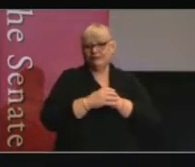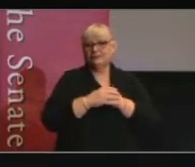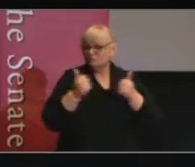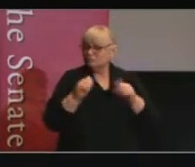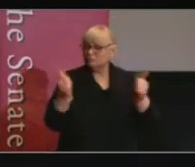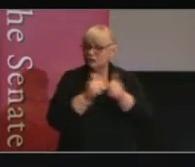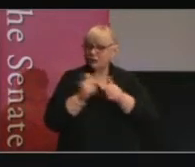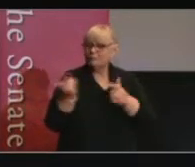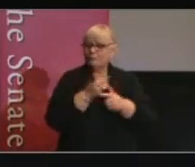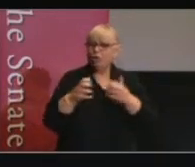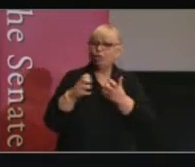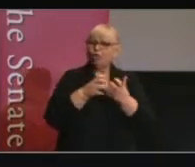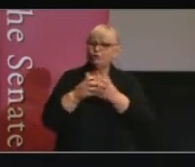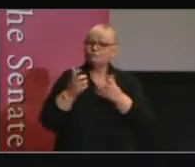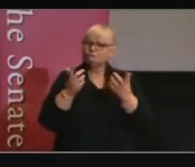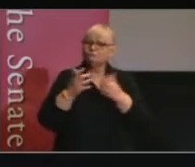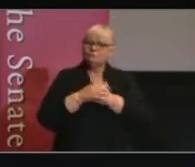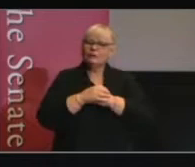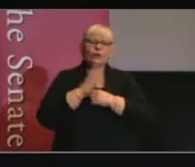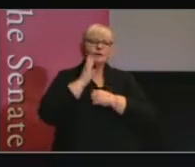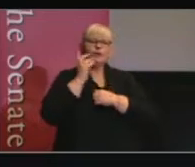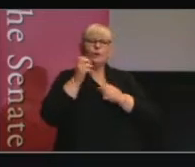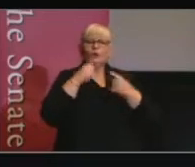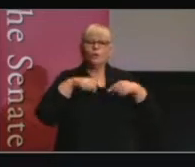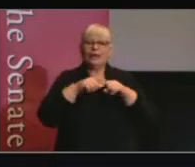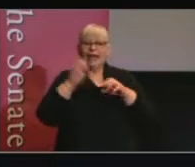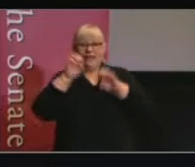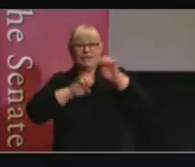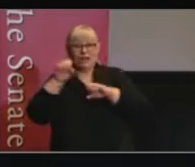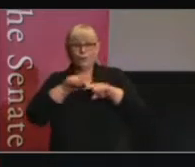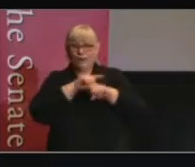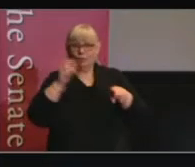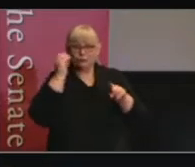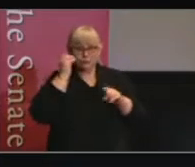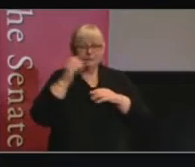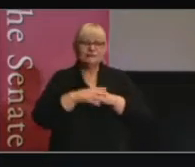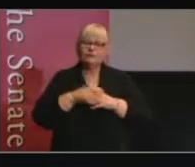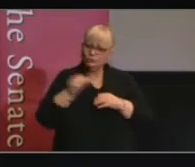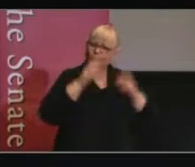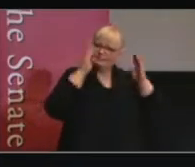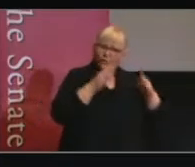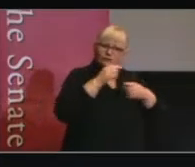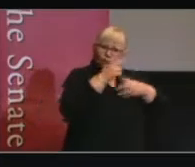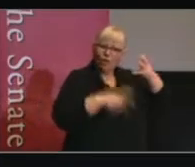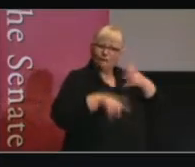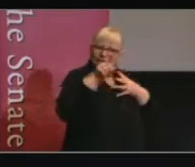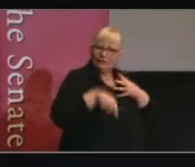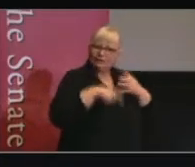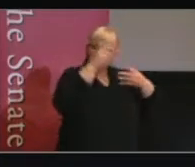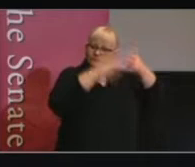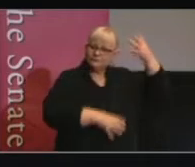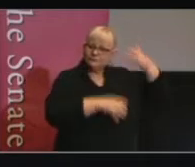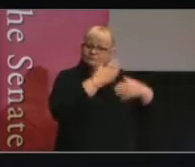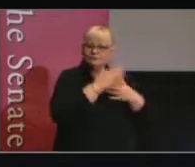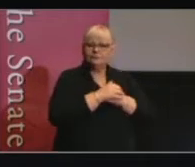So when we're evaluating committees, we should pay particular attention to these things, their